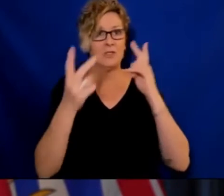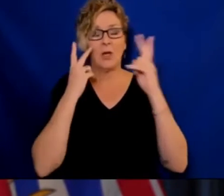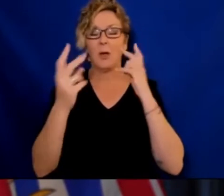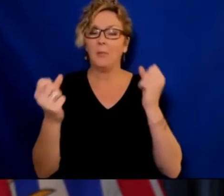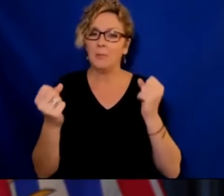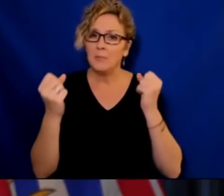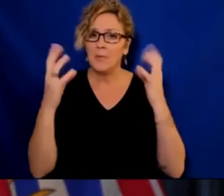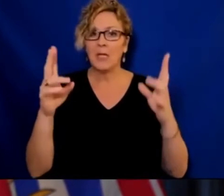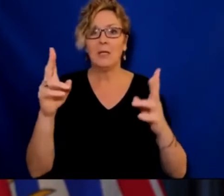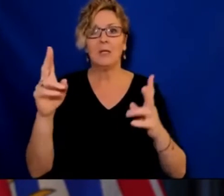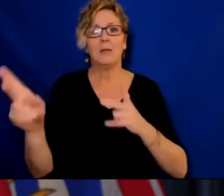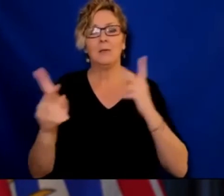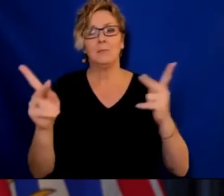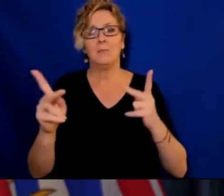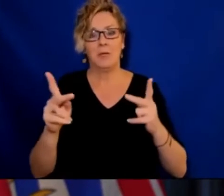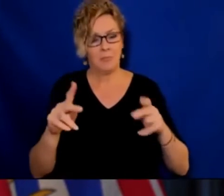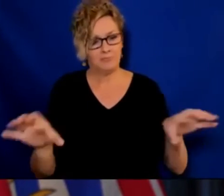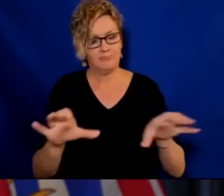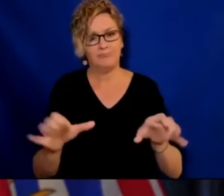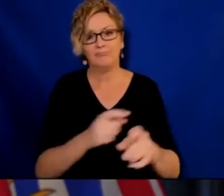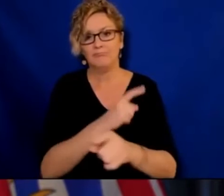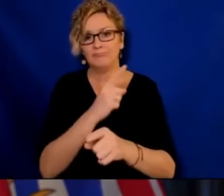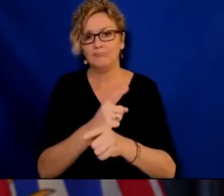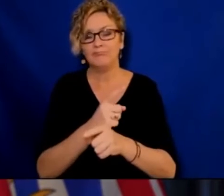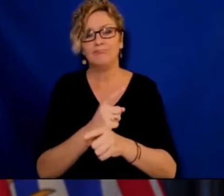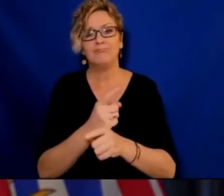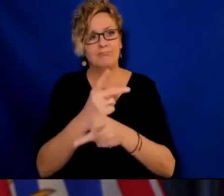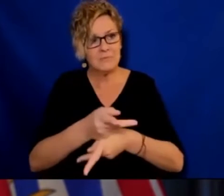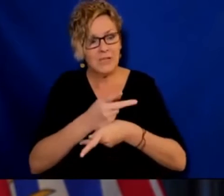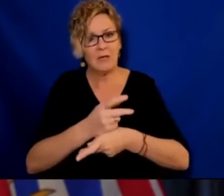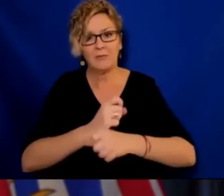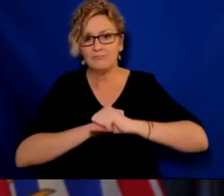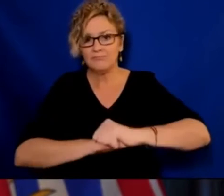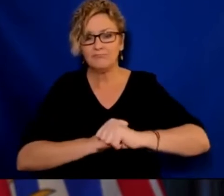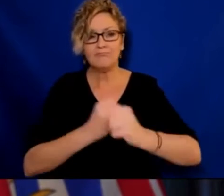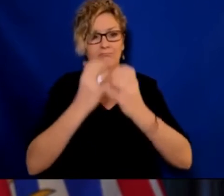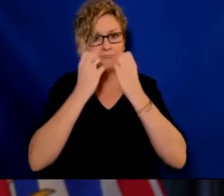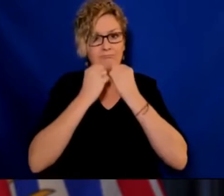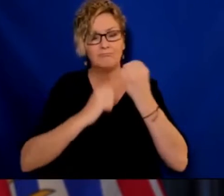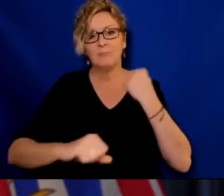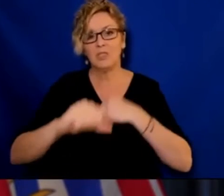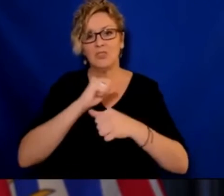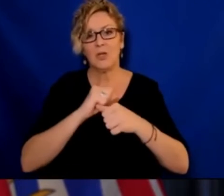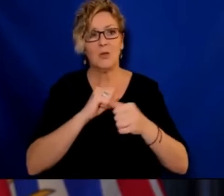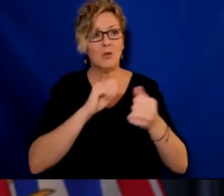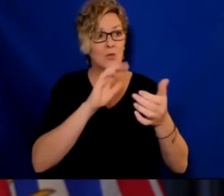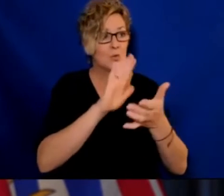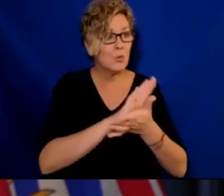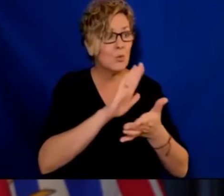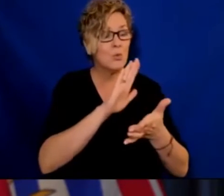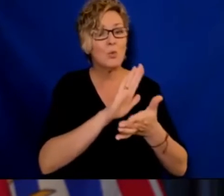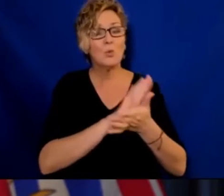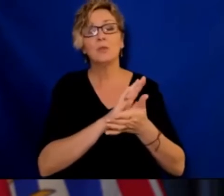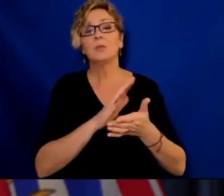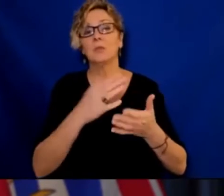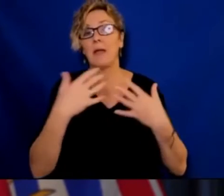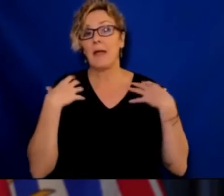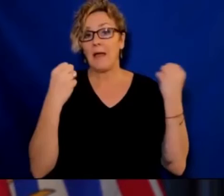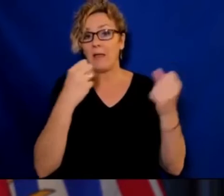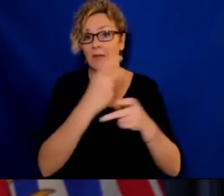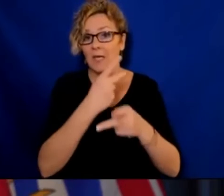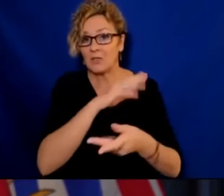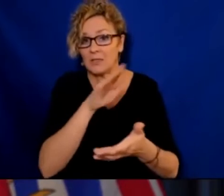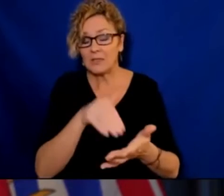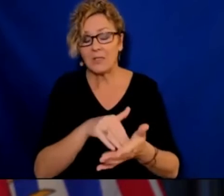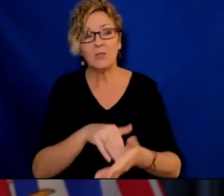open and protecting the ones we love. It is the small yet essential efforts that